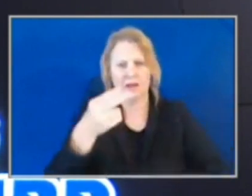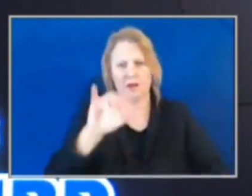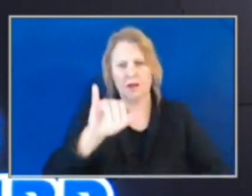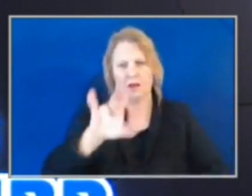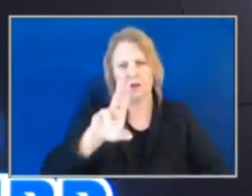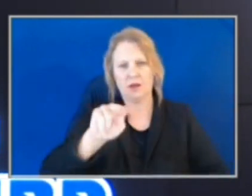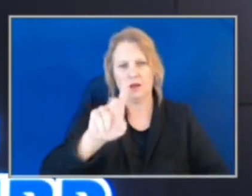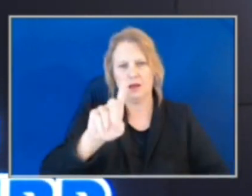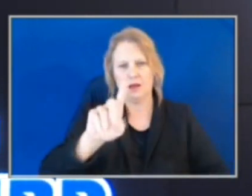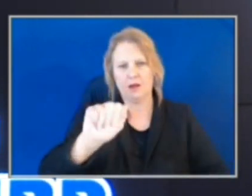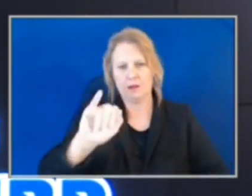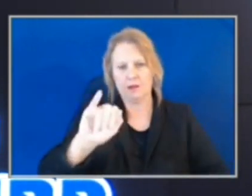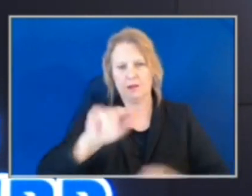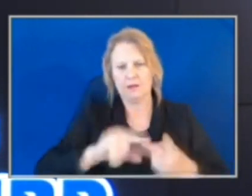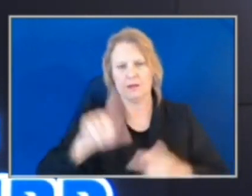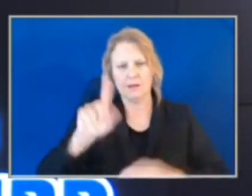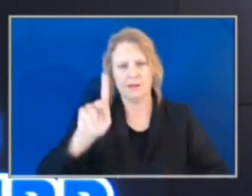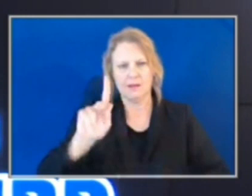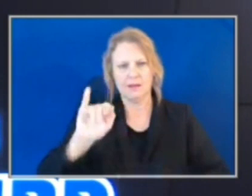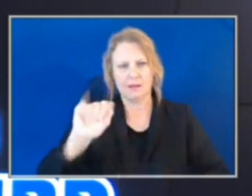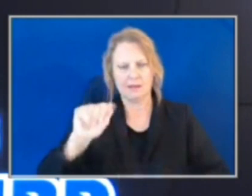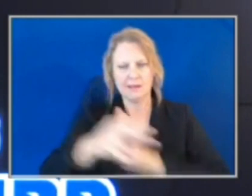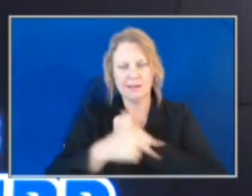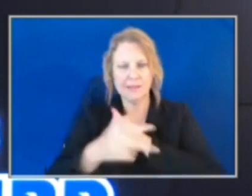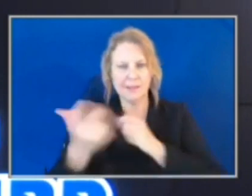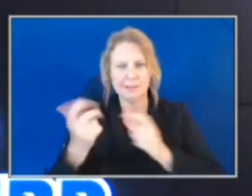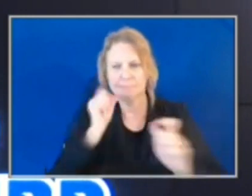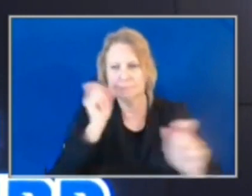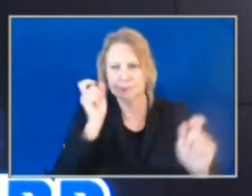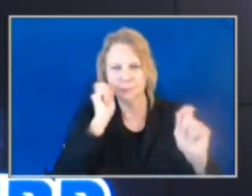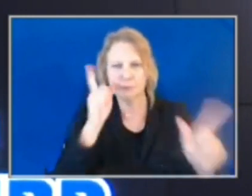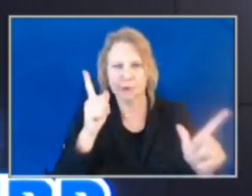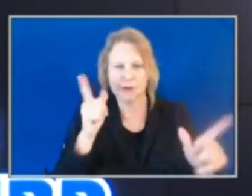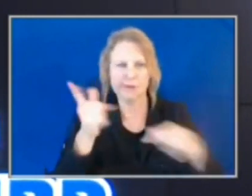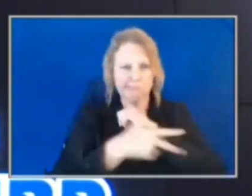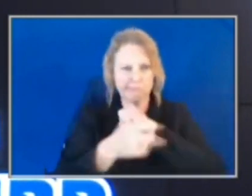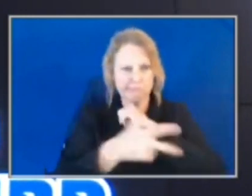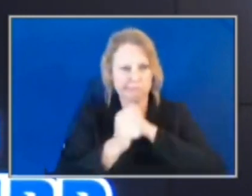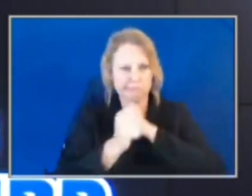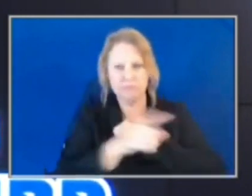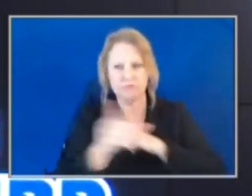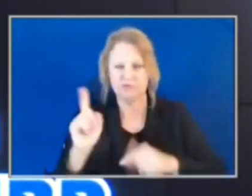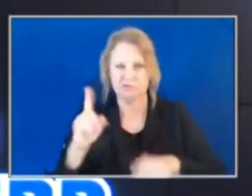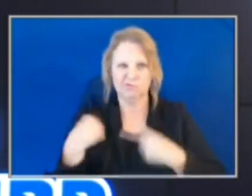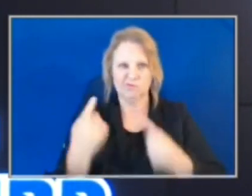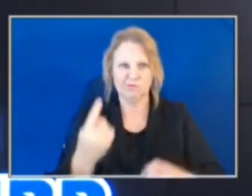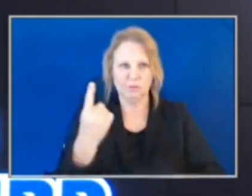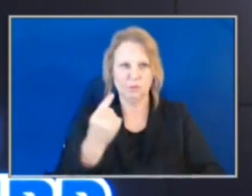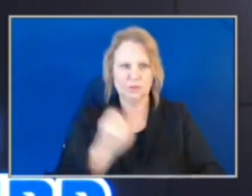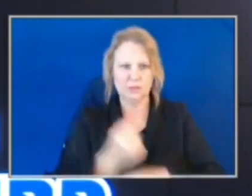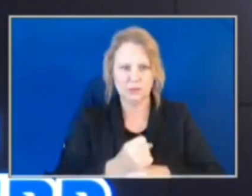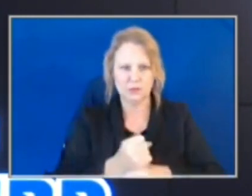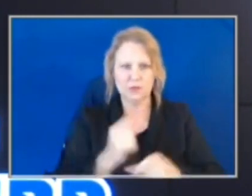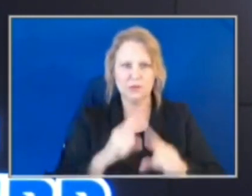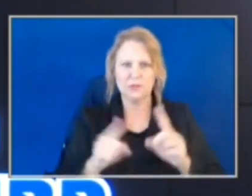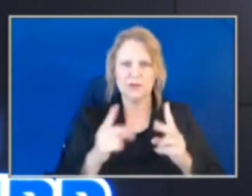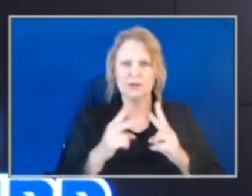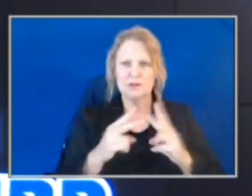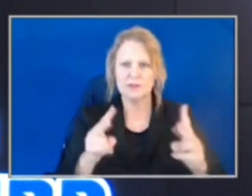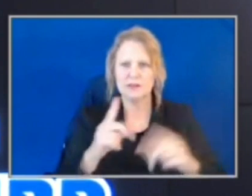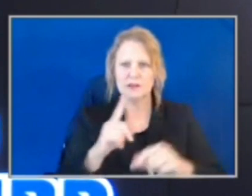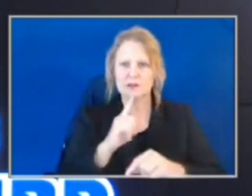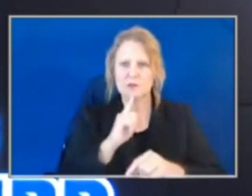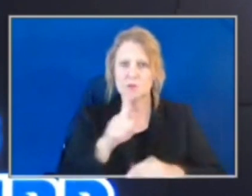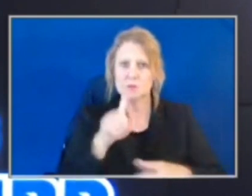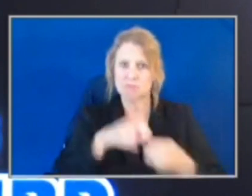should come as no surprise to anyone at this point. We've been talking about them quite a bit for about a year now, but it's still a very real, real problem,